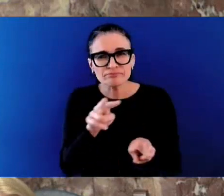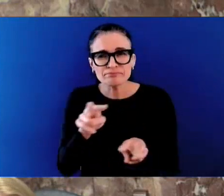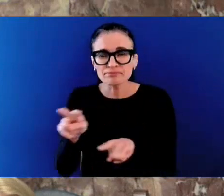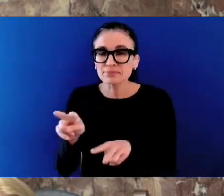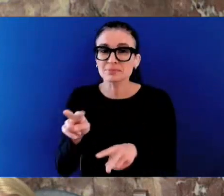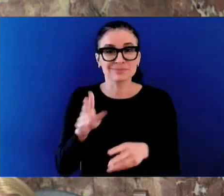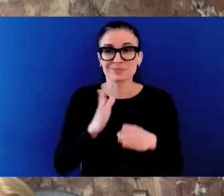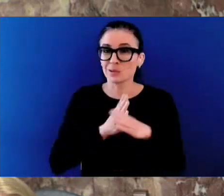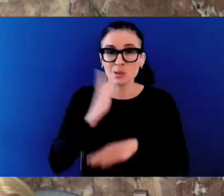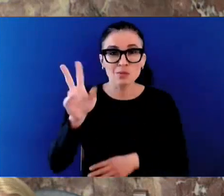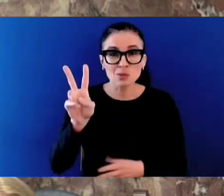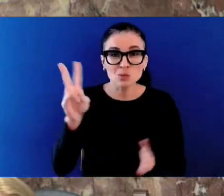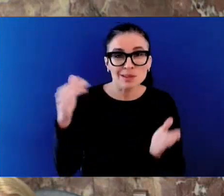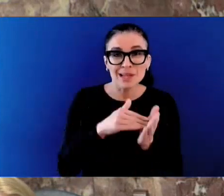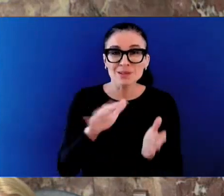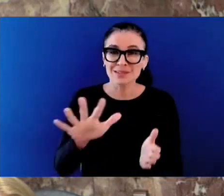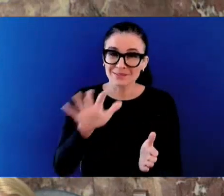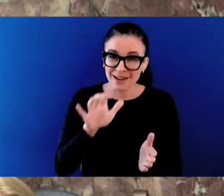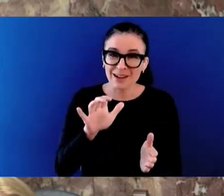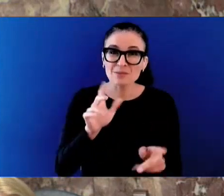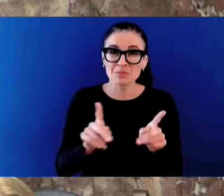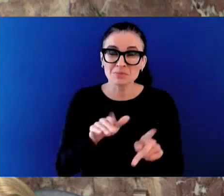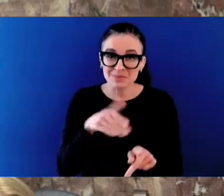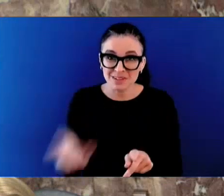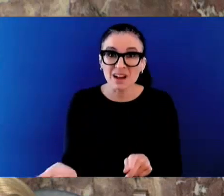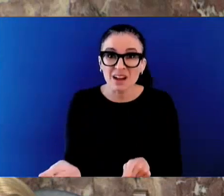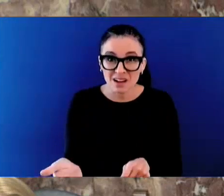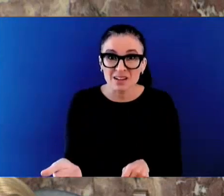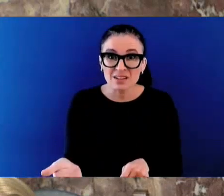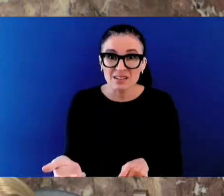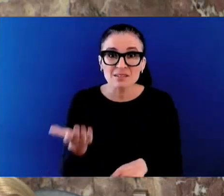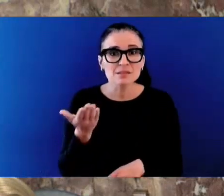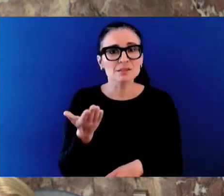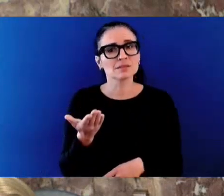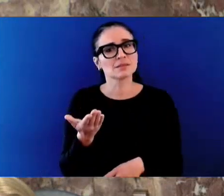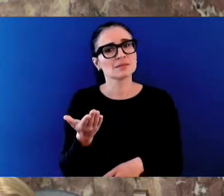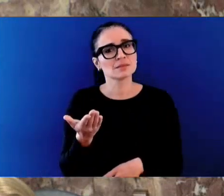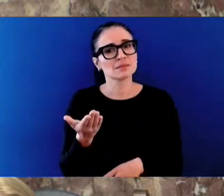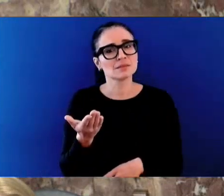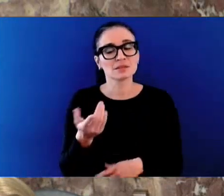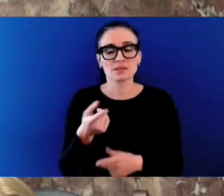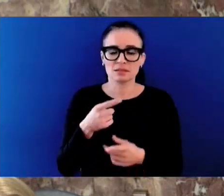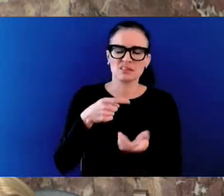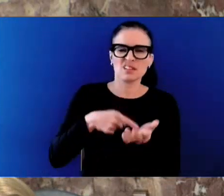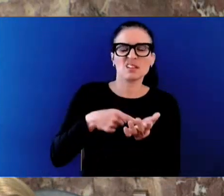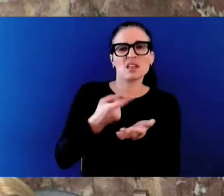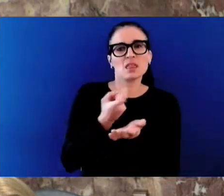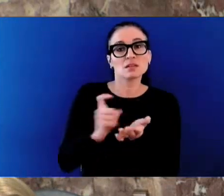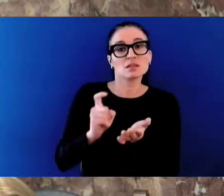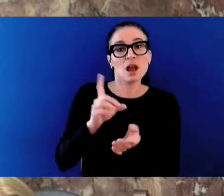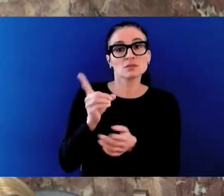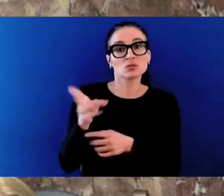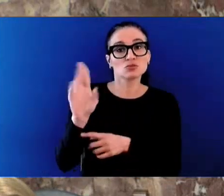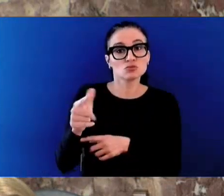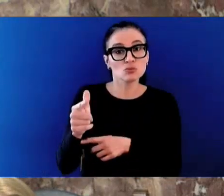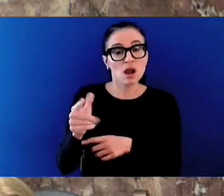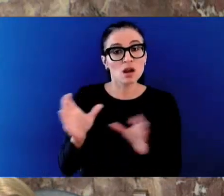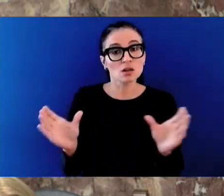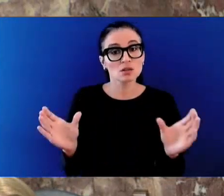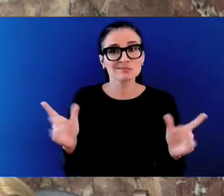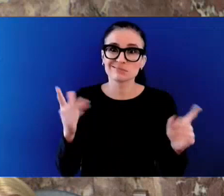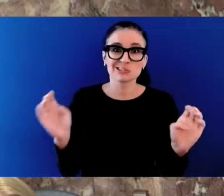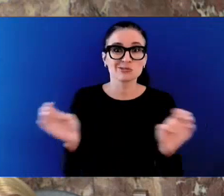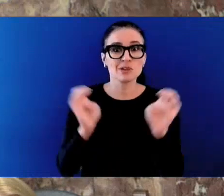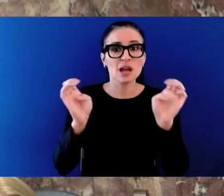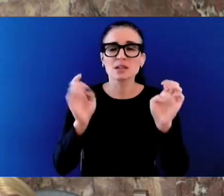bedevils all of our authorities, all of our jurisdictions across the country. Where we see very